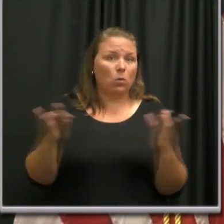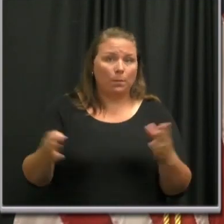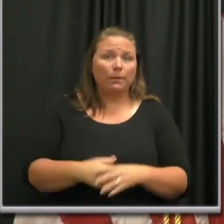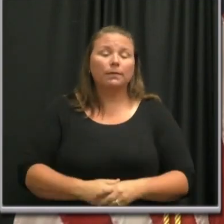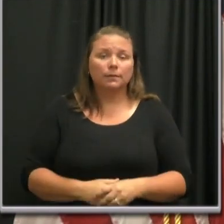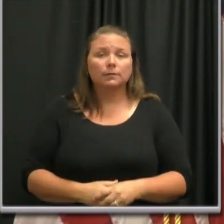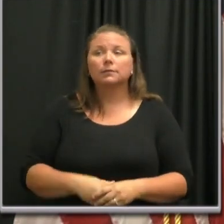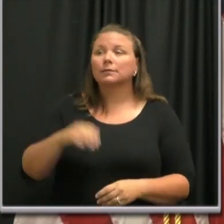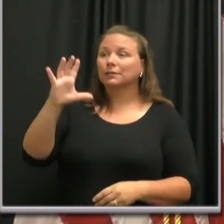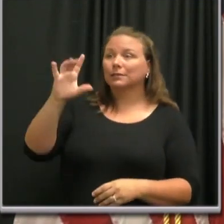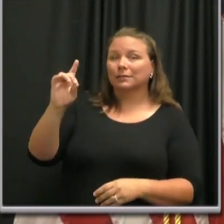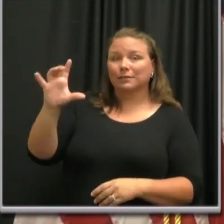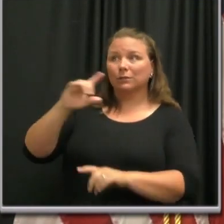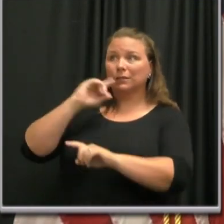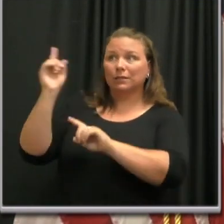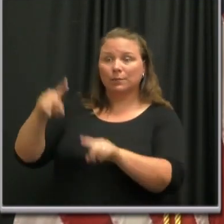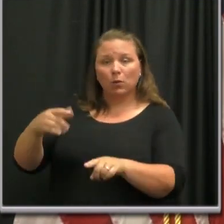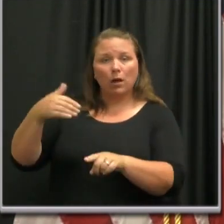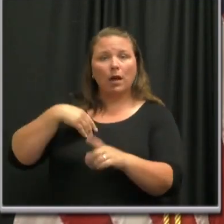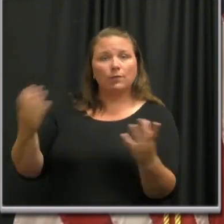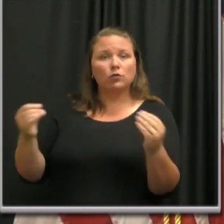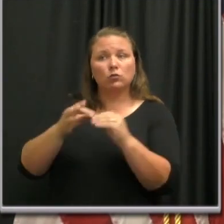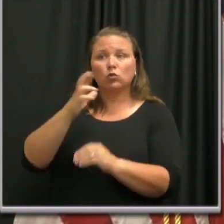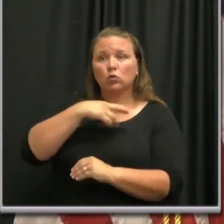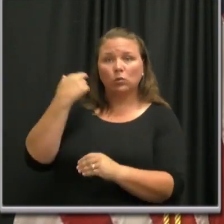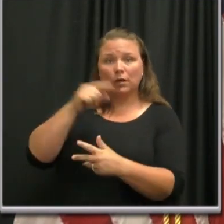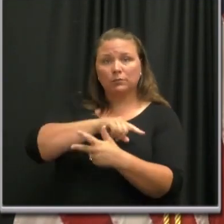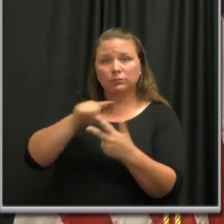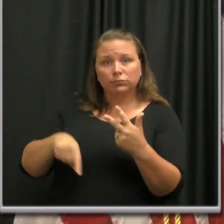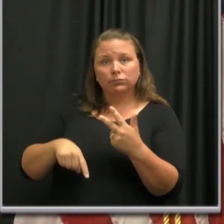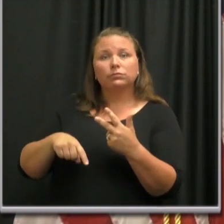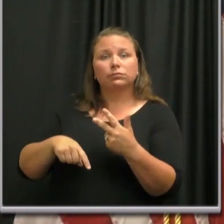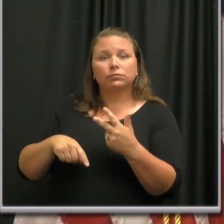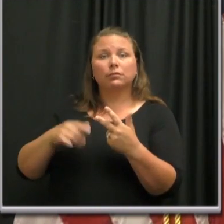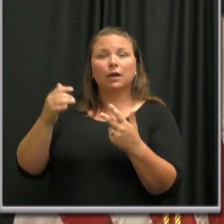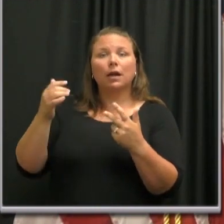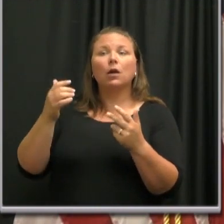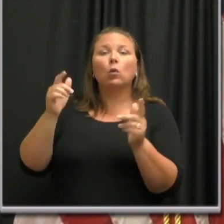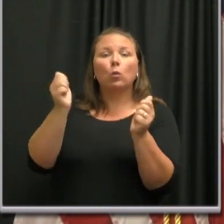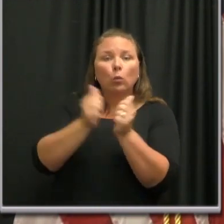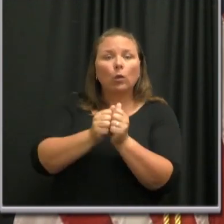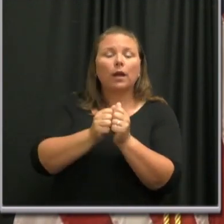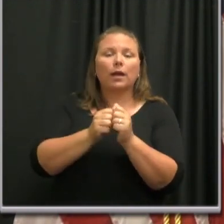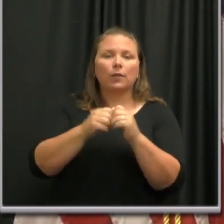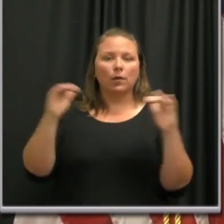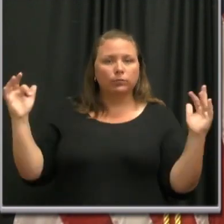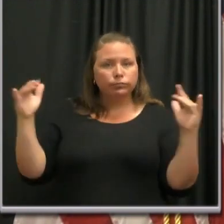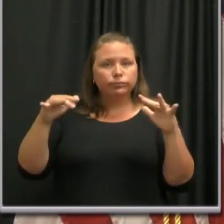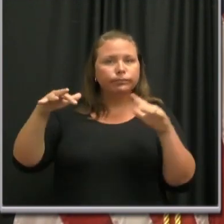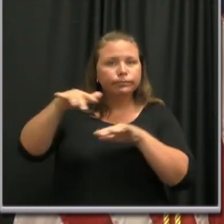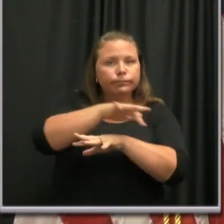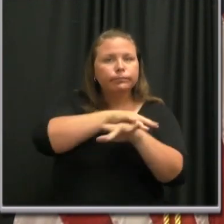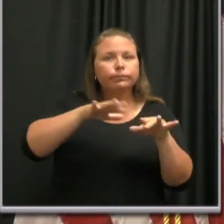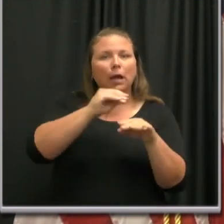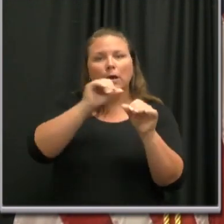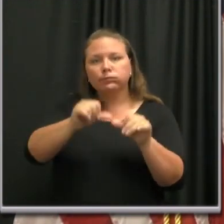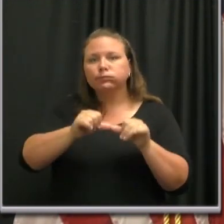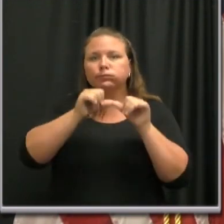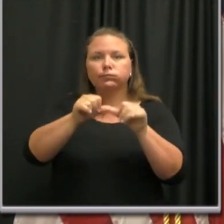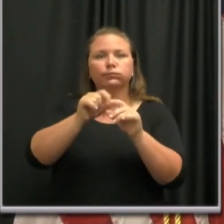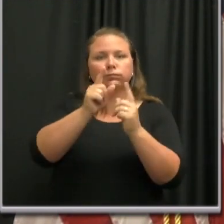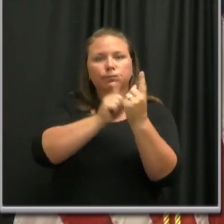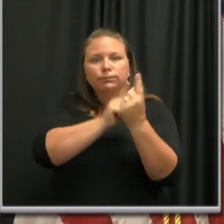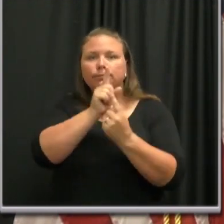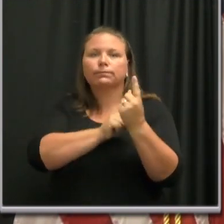The CDC reports that there is a greater risk of COVID spread with larger group activities or gatherings and with prolonged close